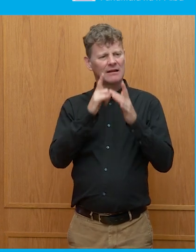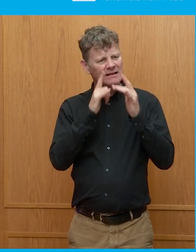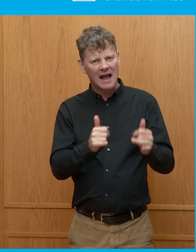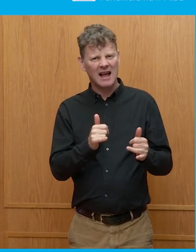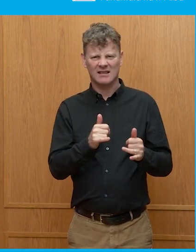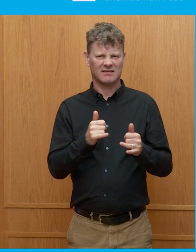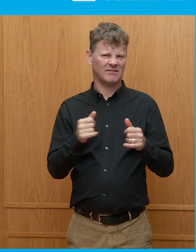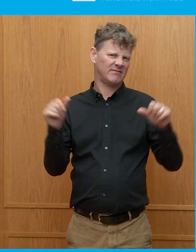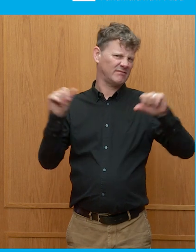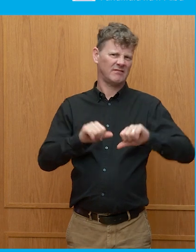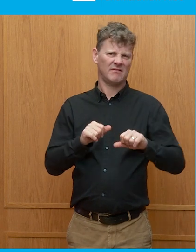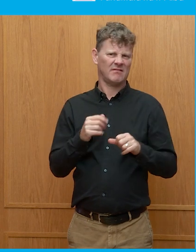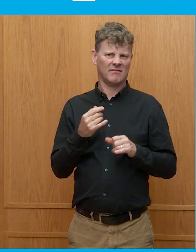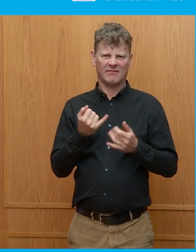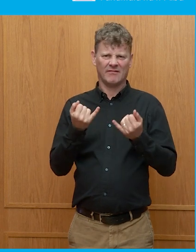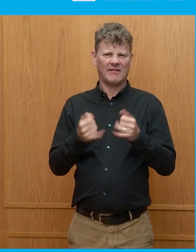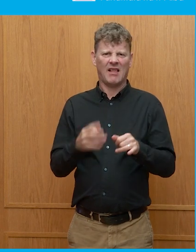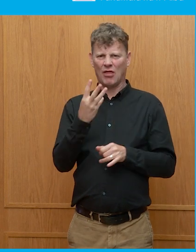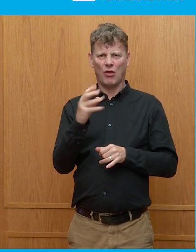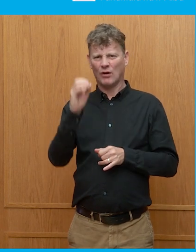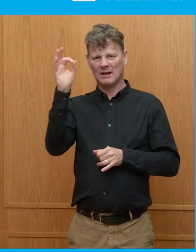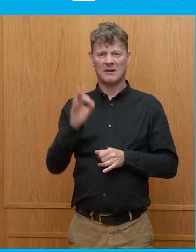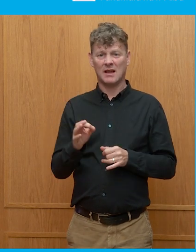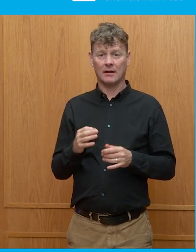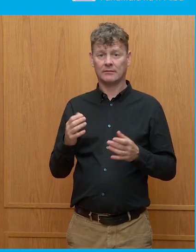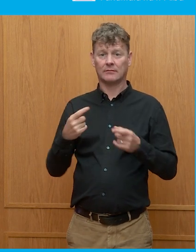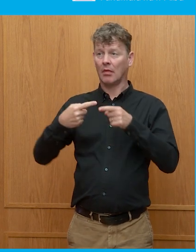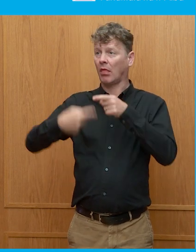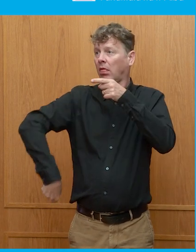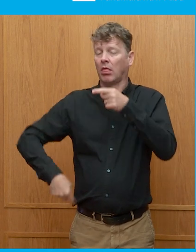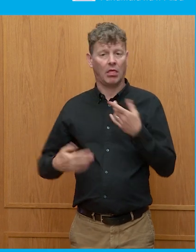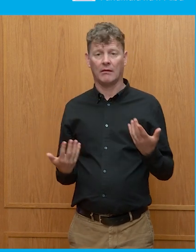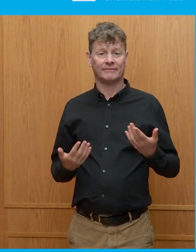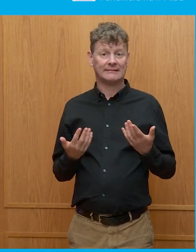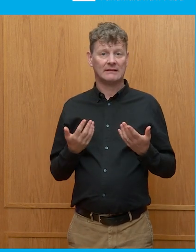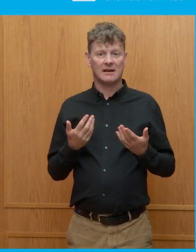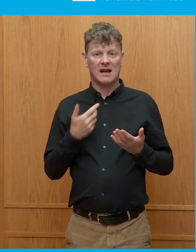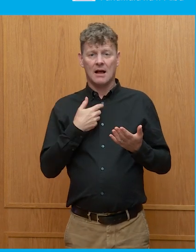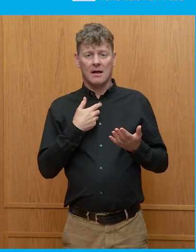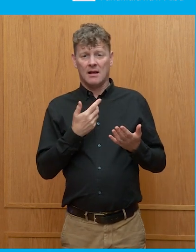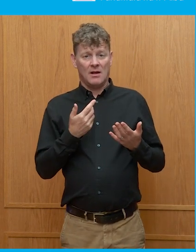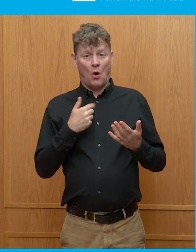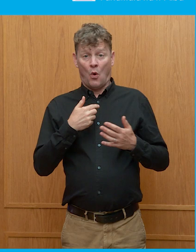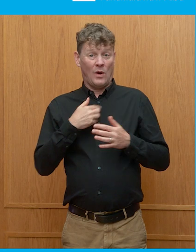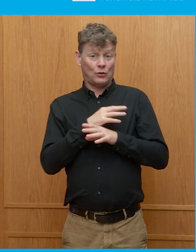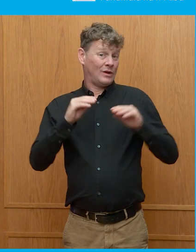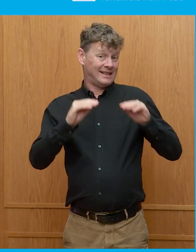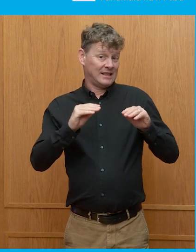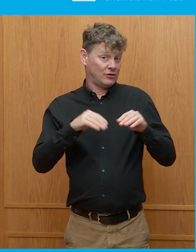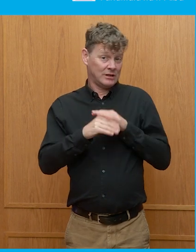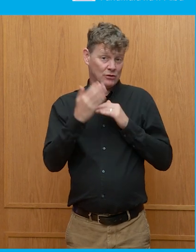30 percent, roughly. And I don't entirely blame them. I think we've kind of shifted away from teaching it. But